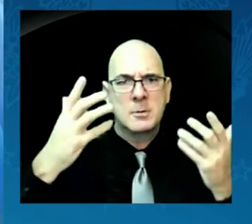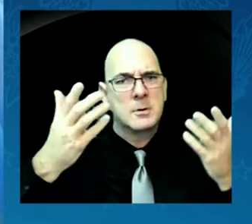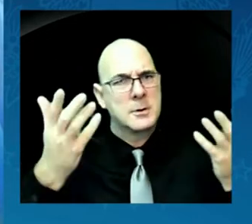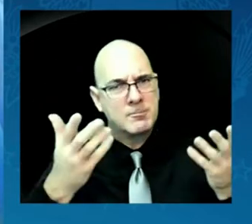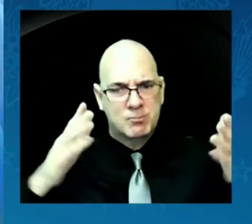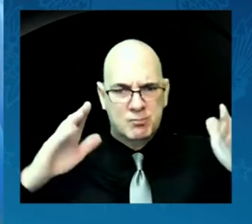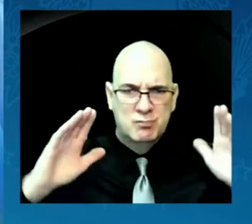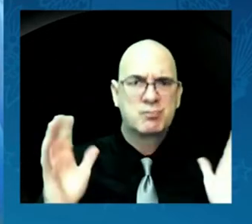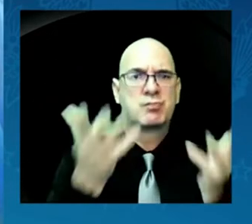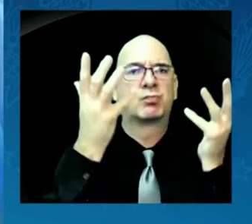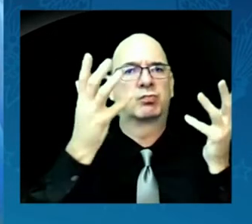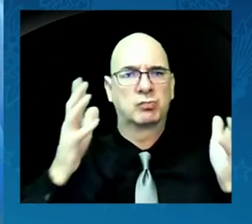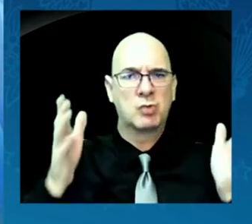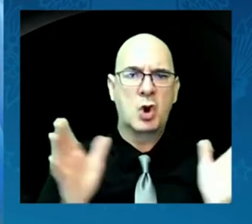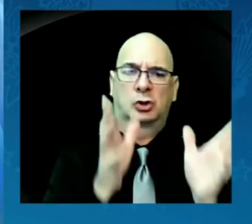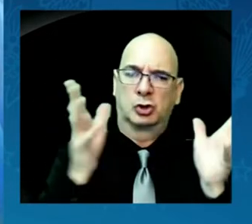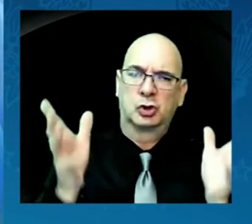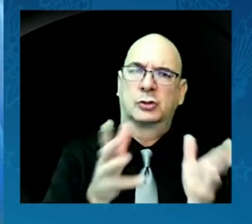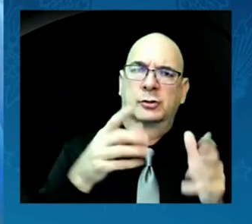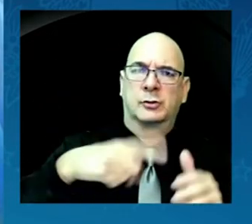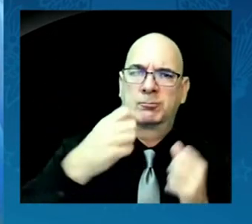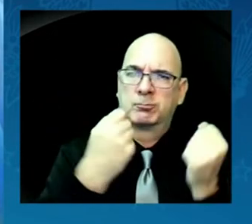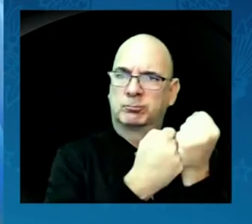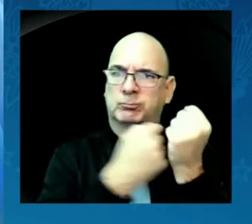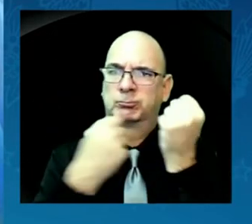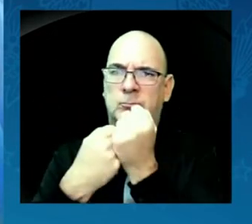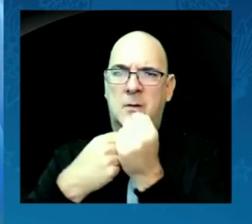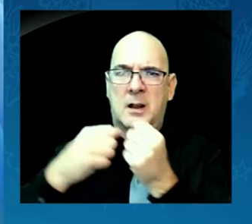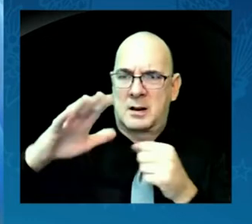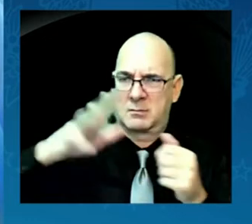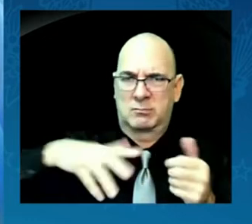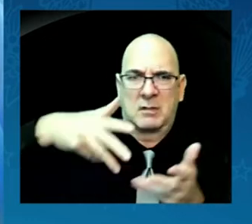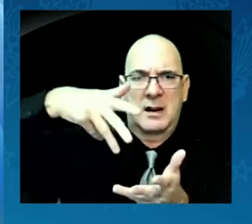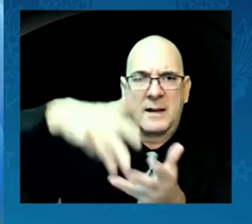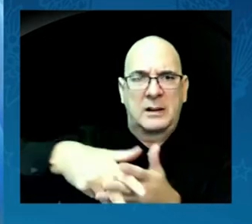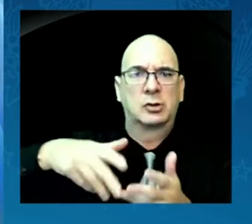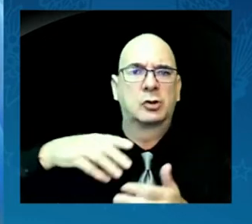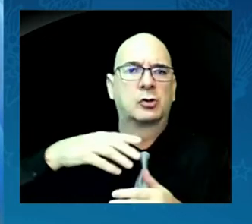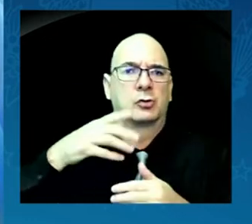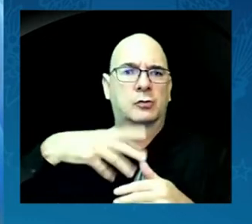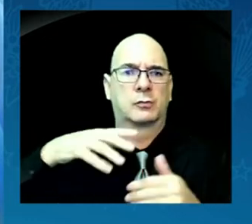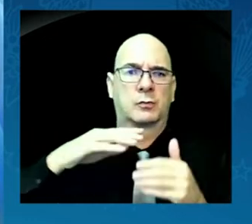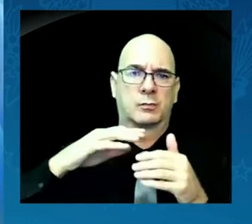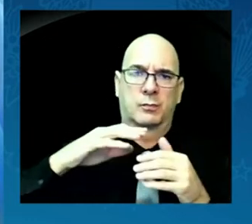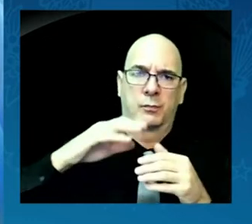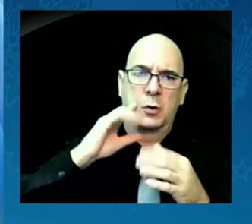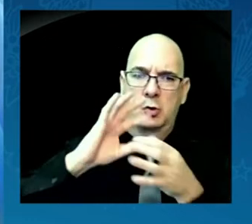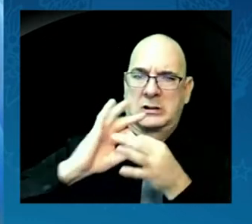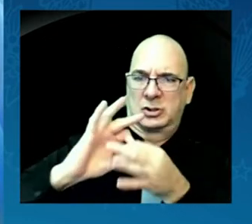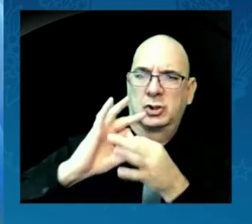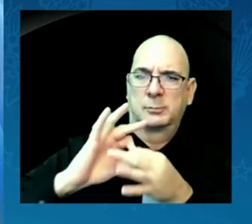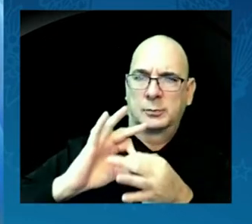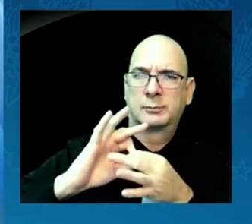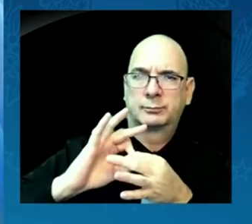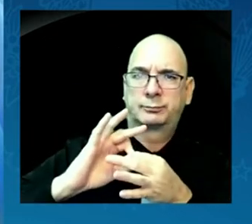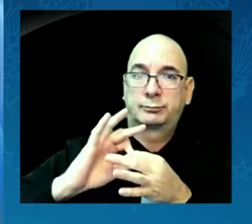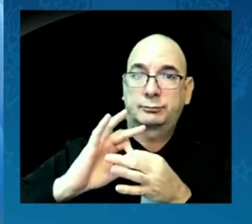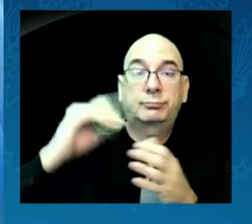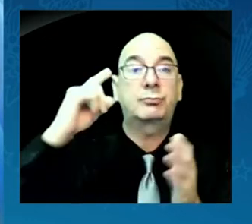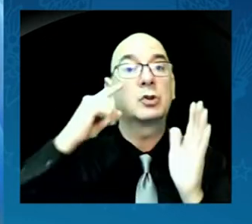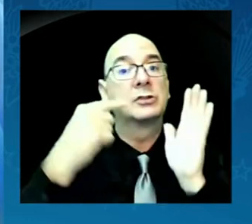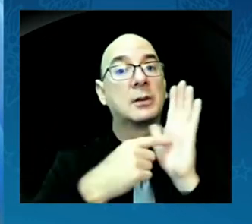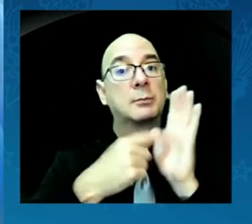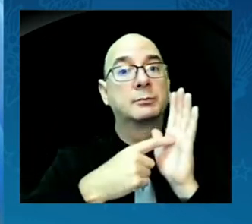the relationship between our nations. Take, for example, high speed internet. Earlier this year, our